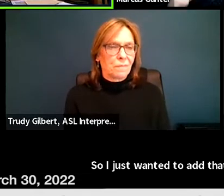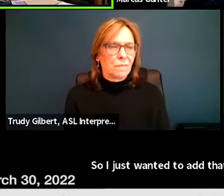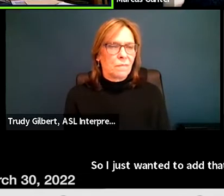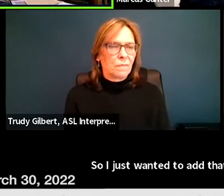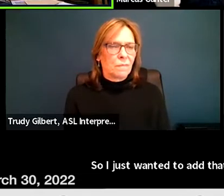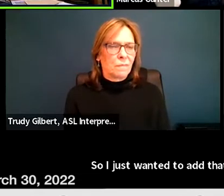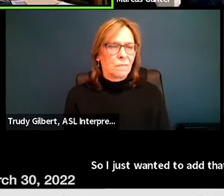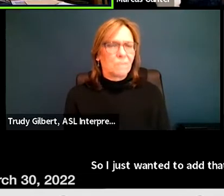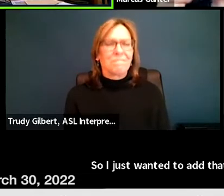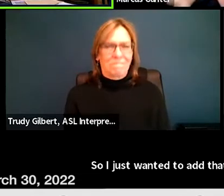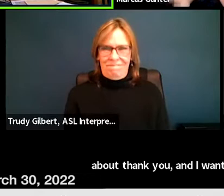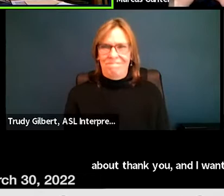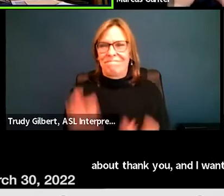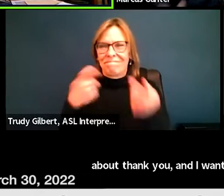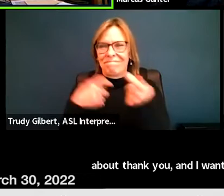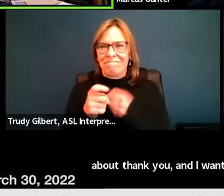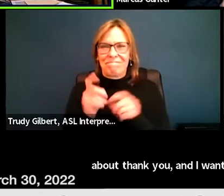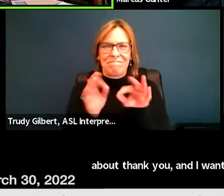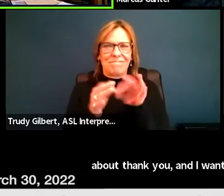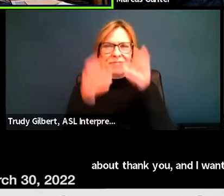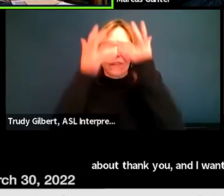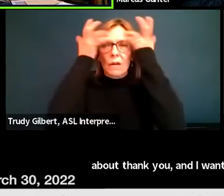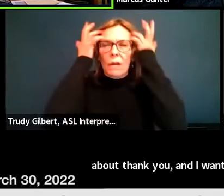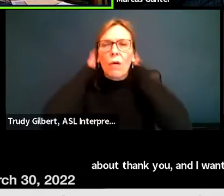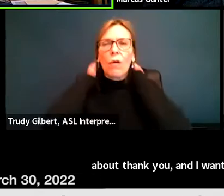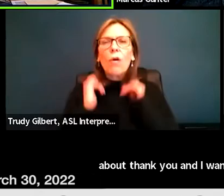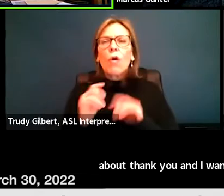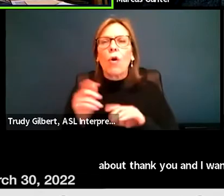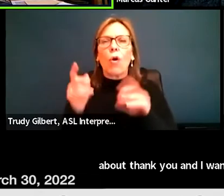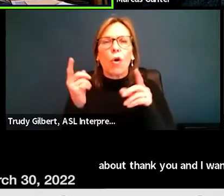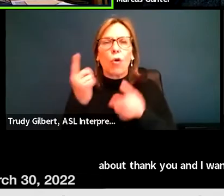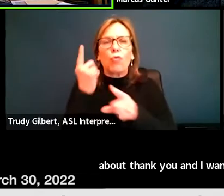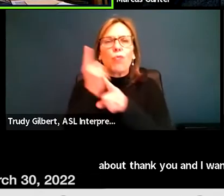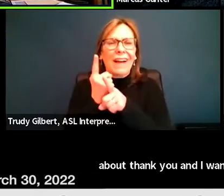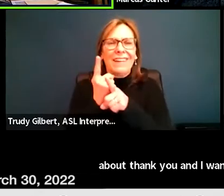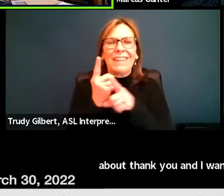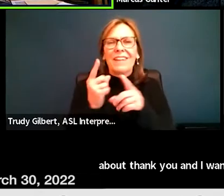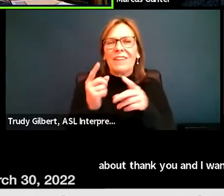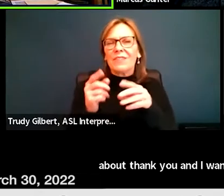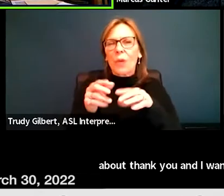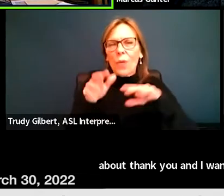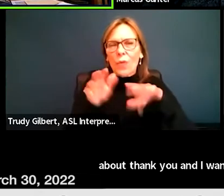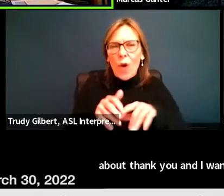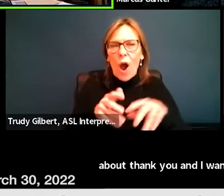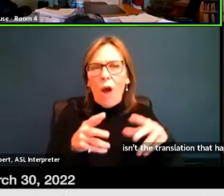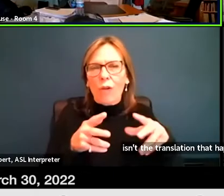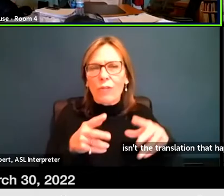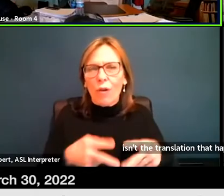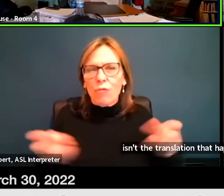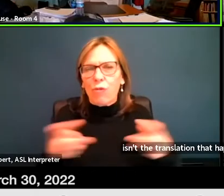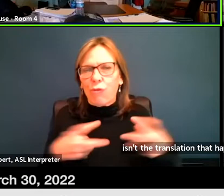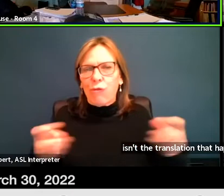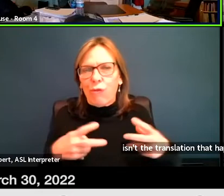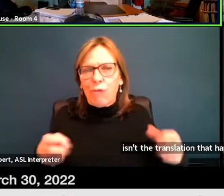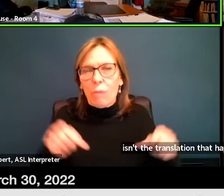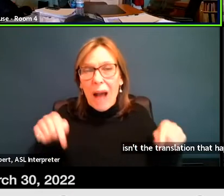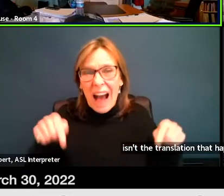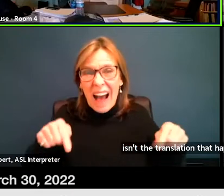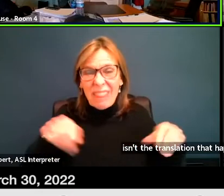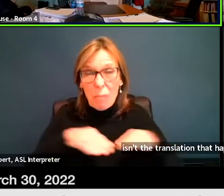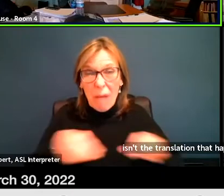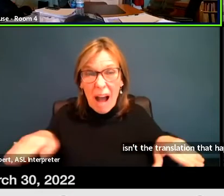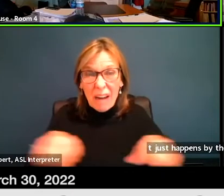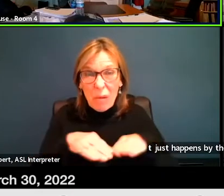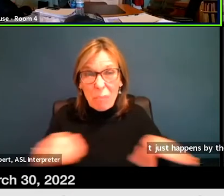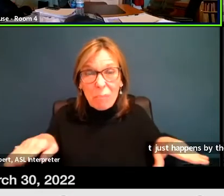say, Amanda, that it isn't the translation that happens on the bottom that just happens by the computer. Believe me,